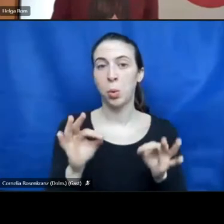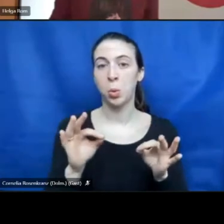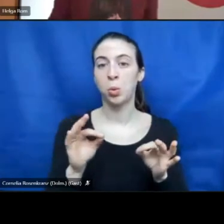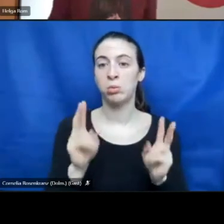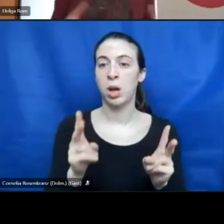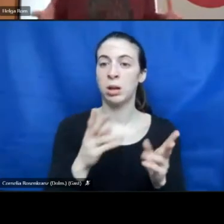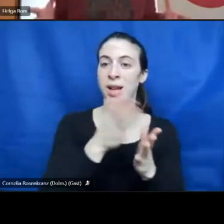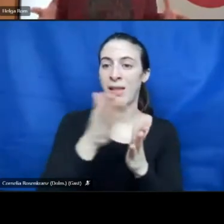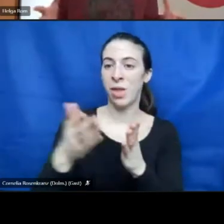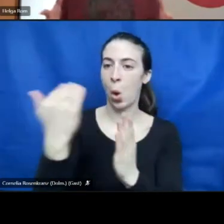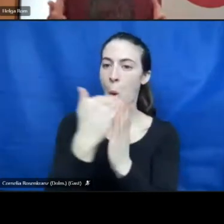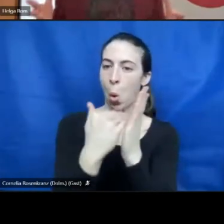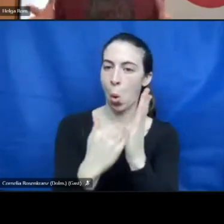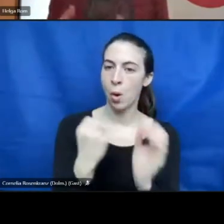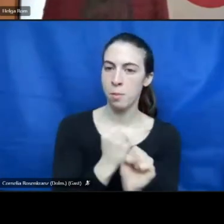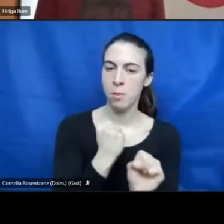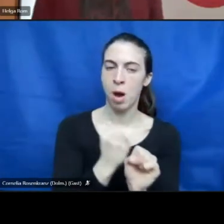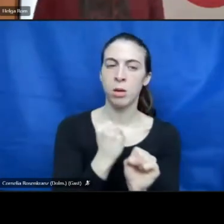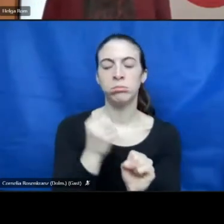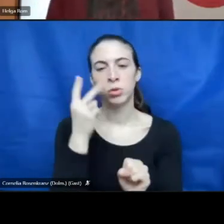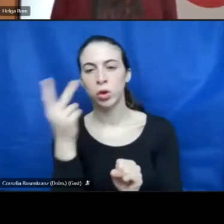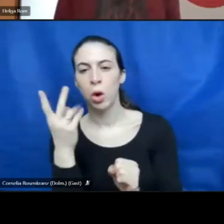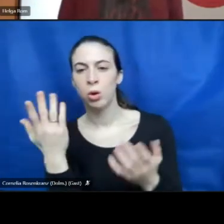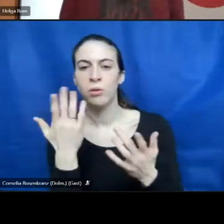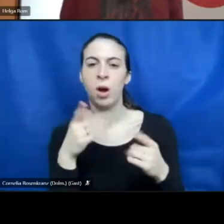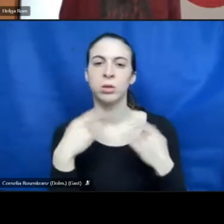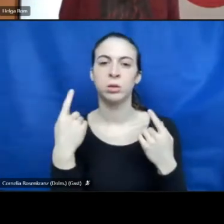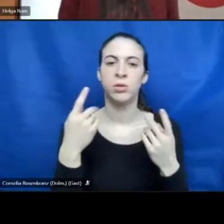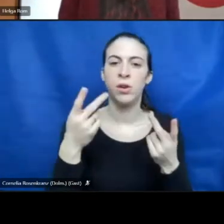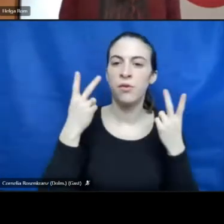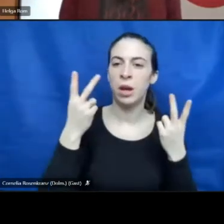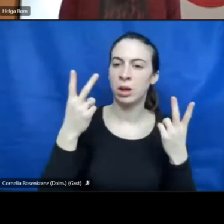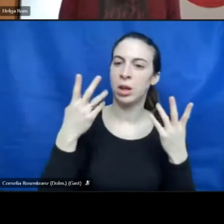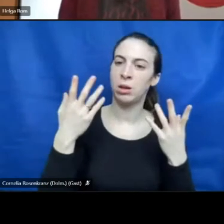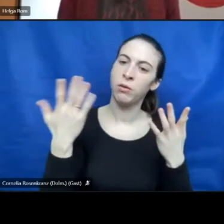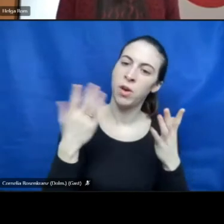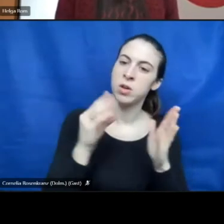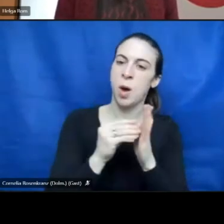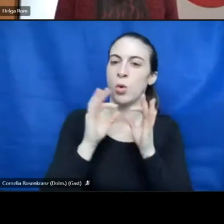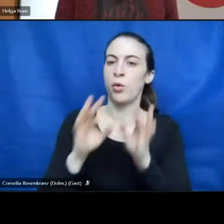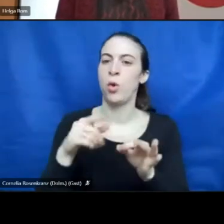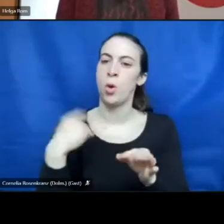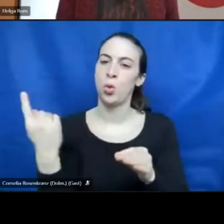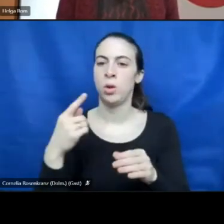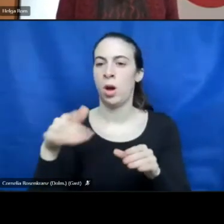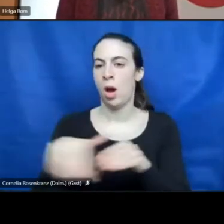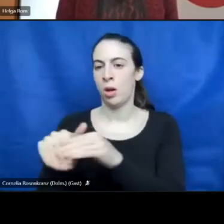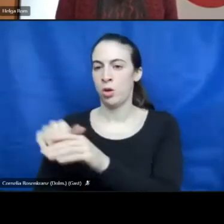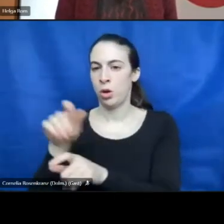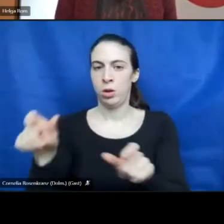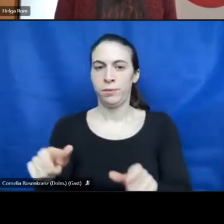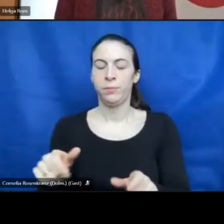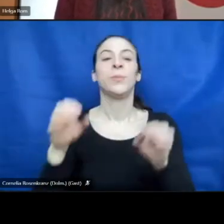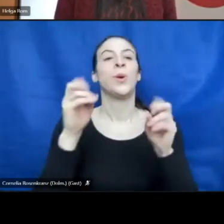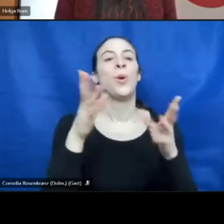catalog and see what are very important assets we need. Okay. Thanks a lot and